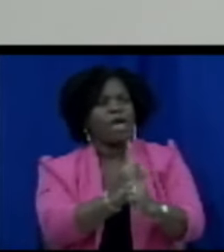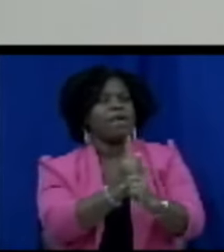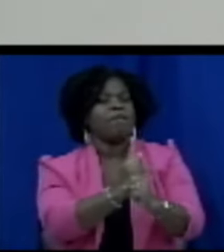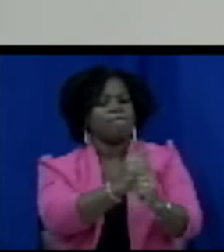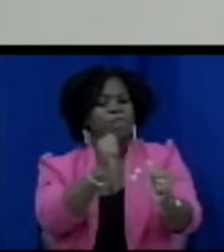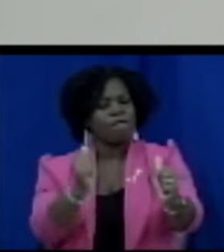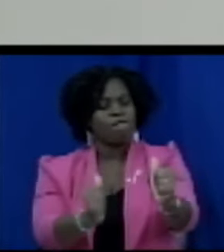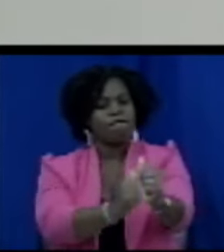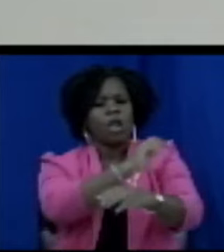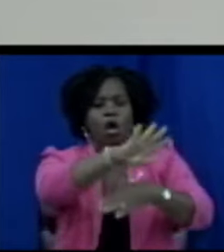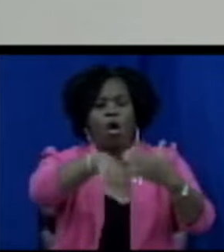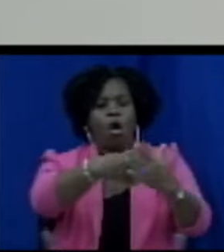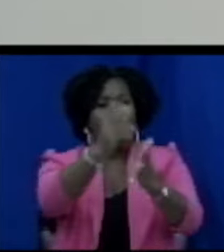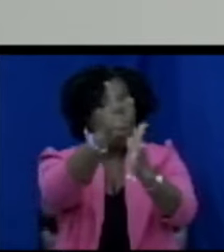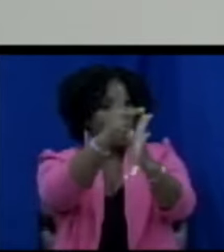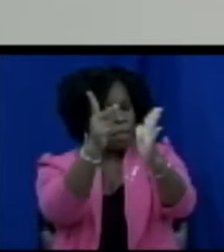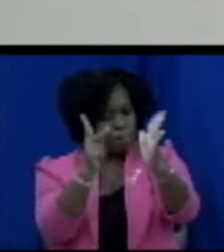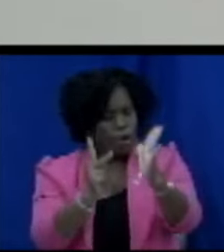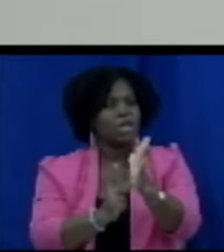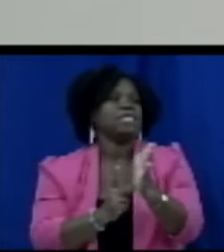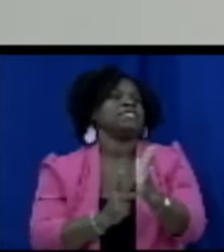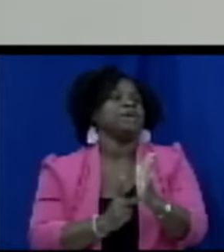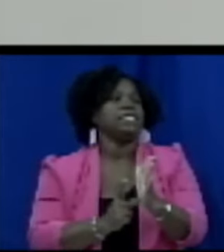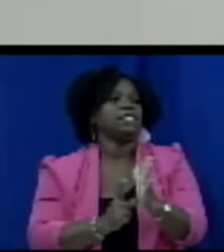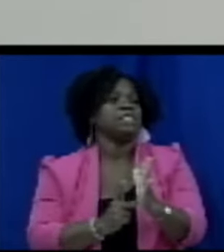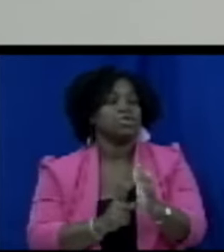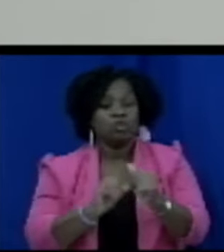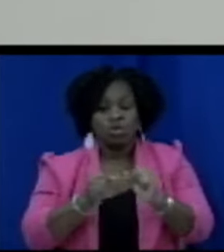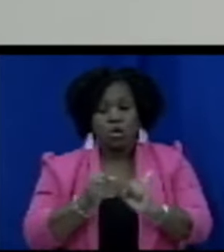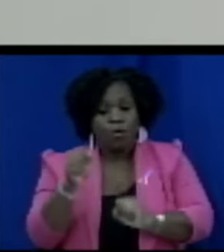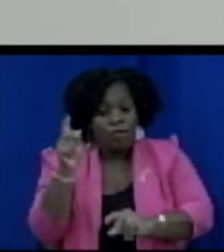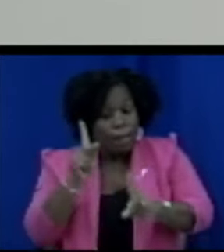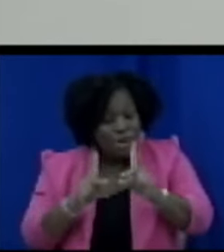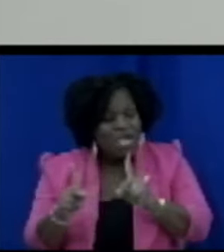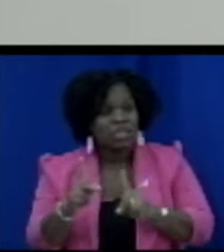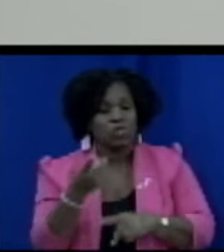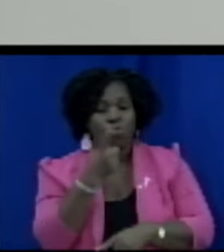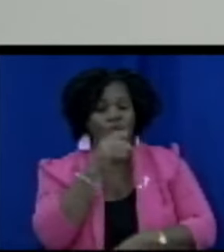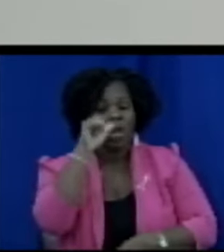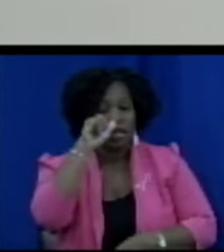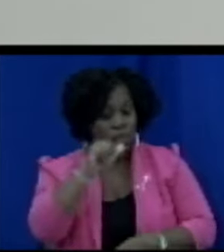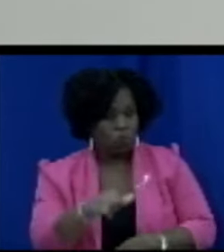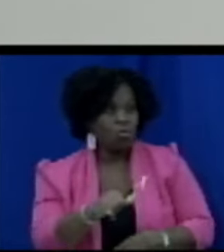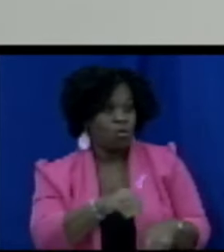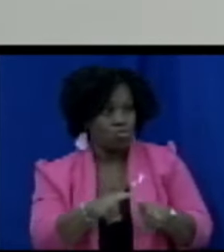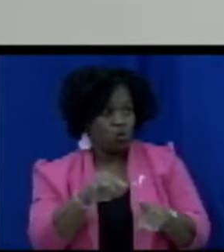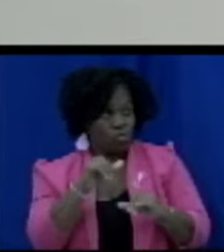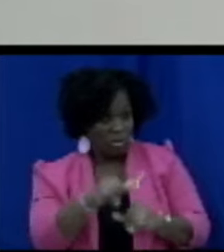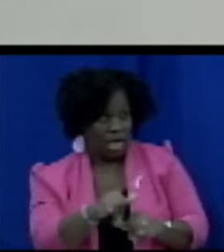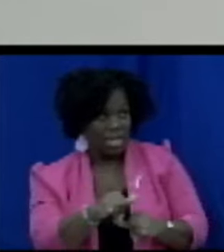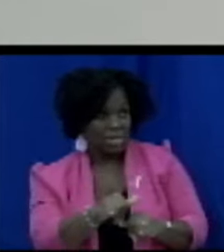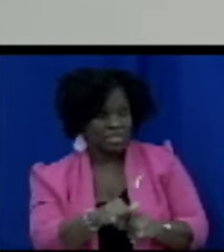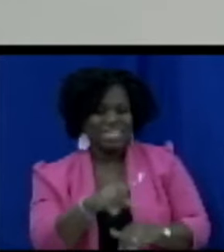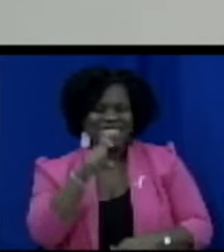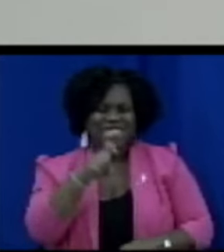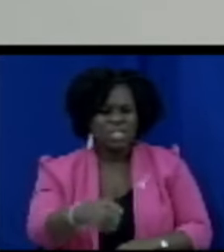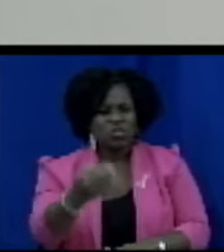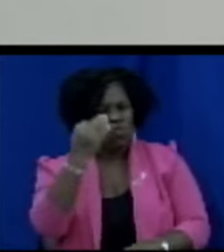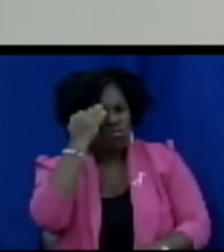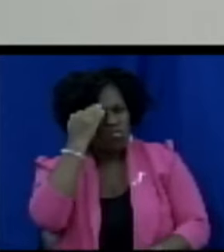and so the persons who can act in such capacity should be competent